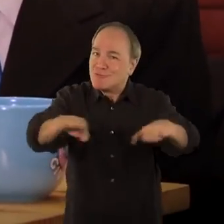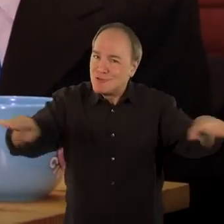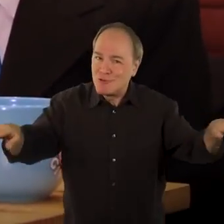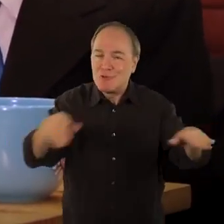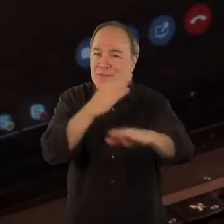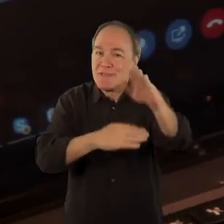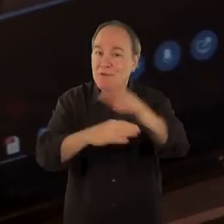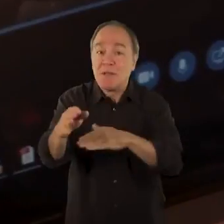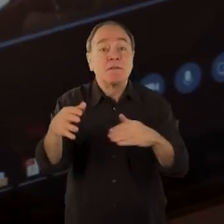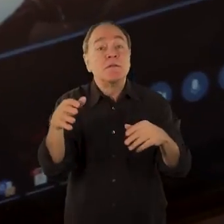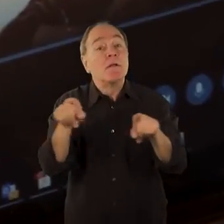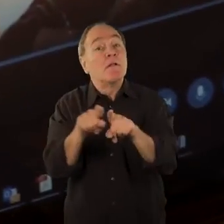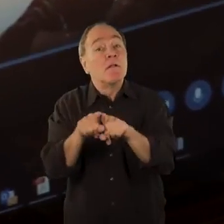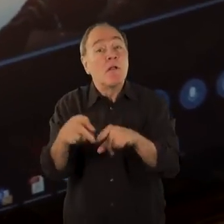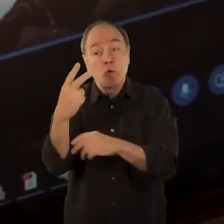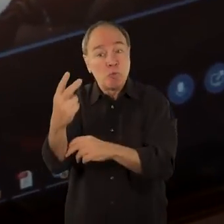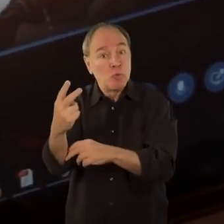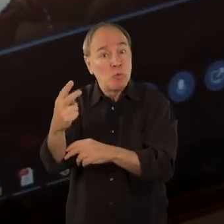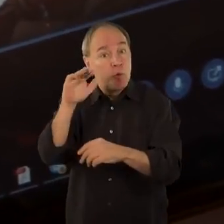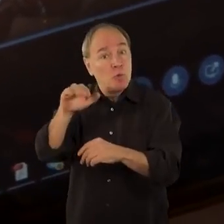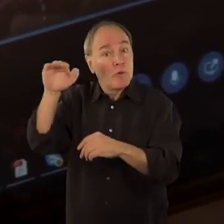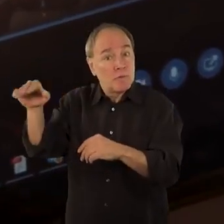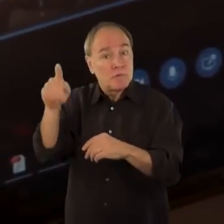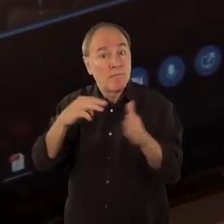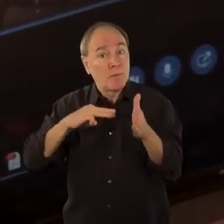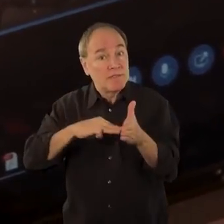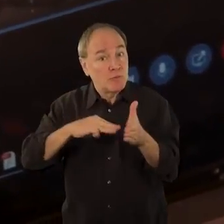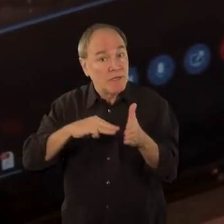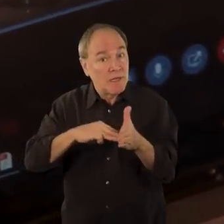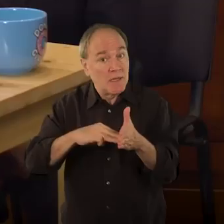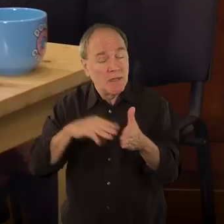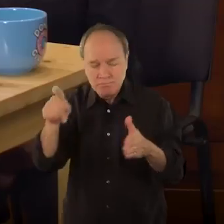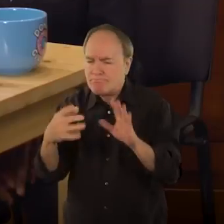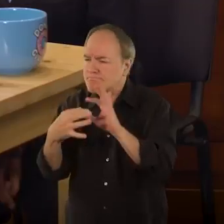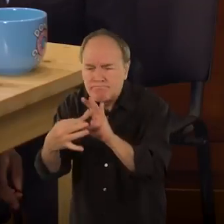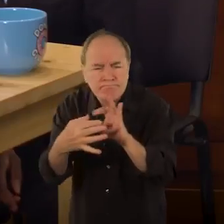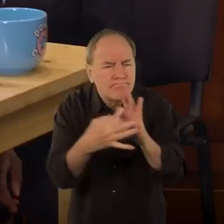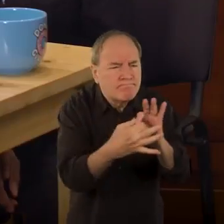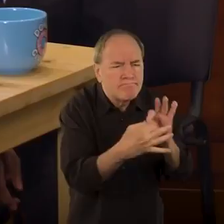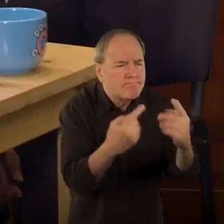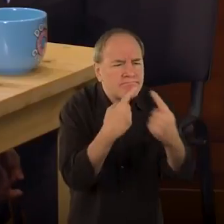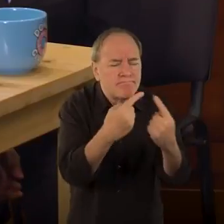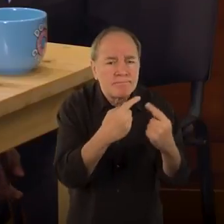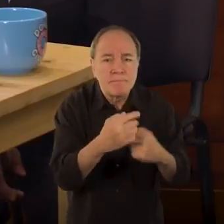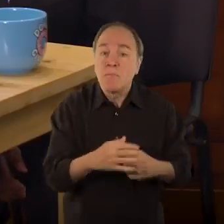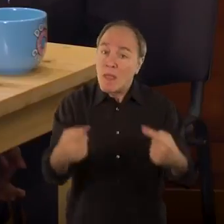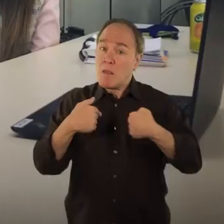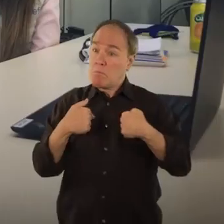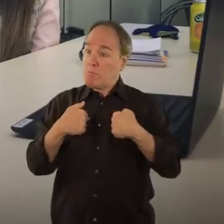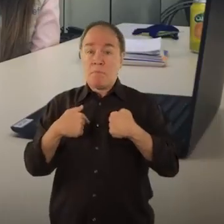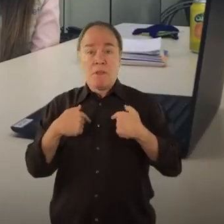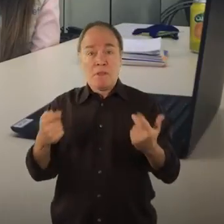and Firas in Syria. Footage of Emmanuel Skyping with them. Getting around is a challenge for me because